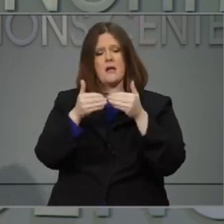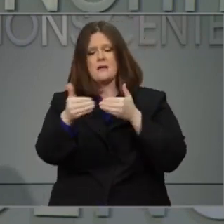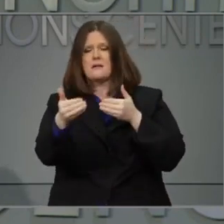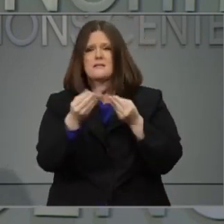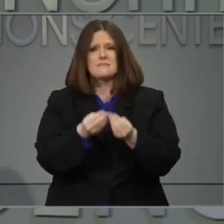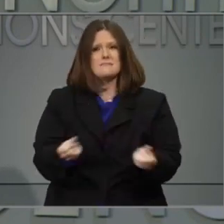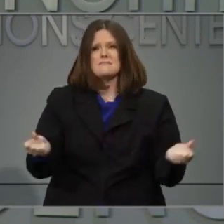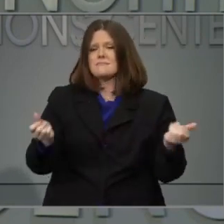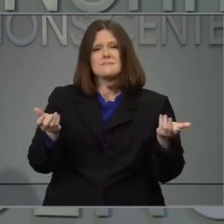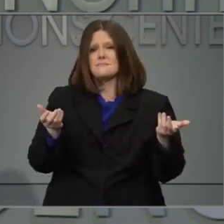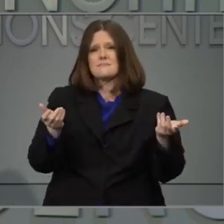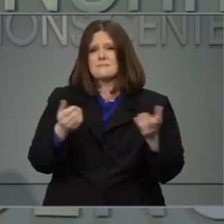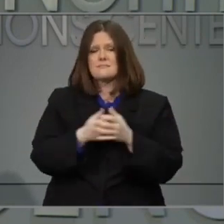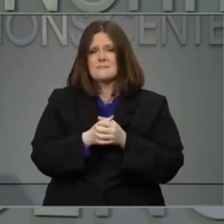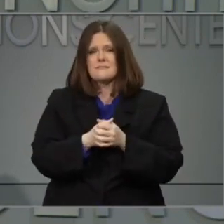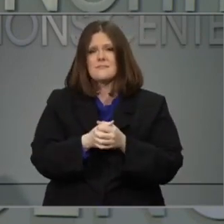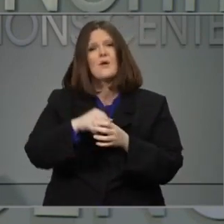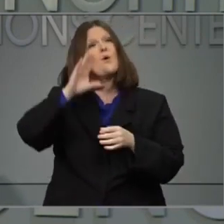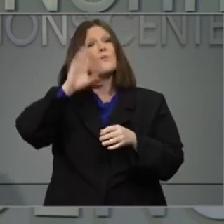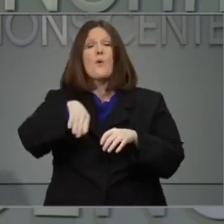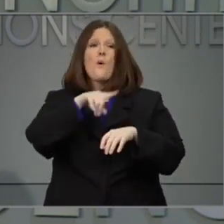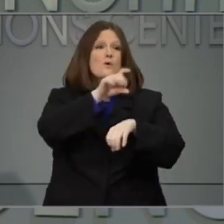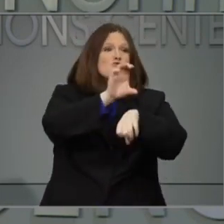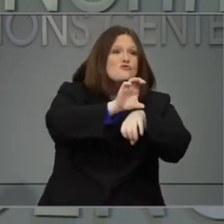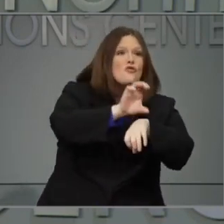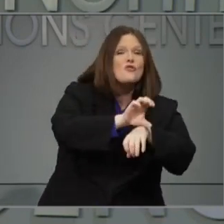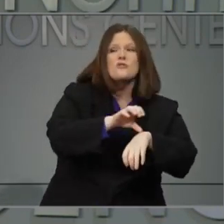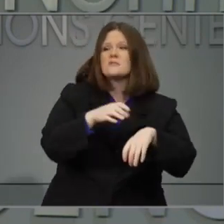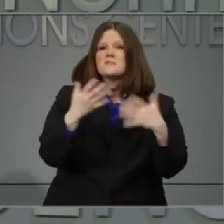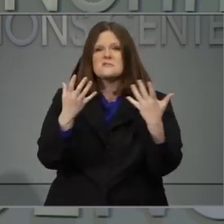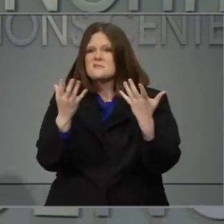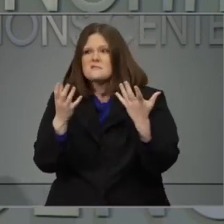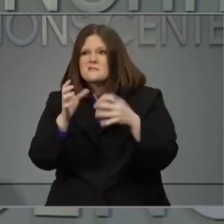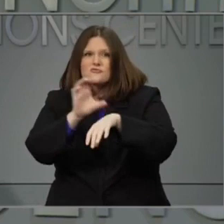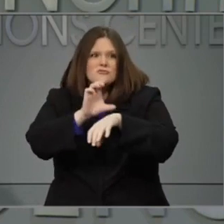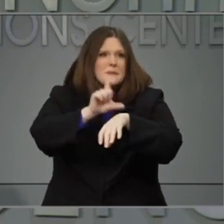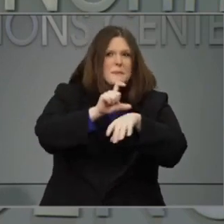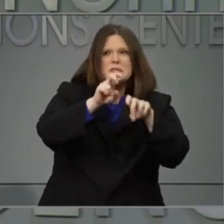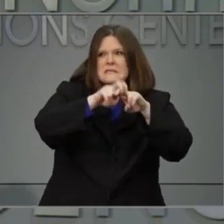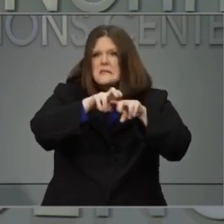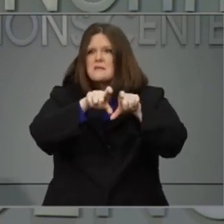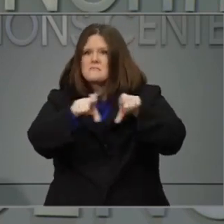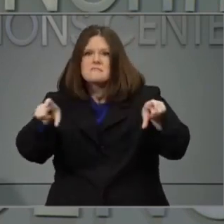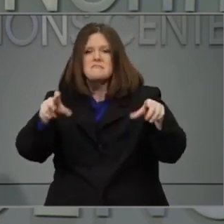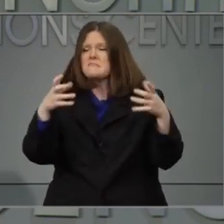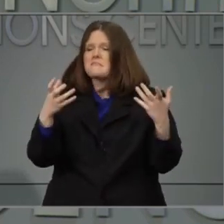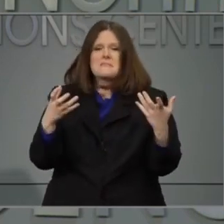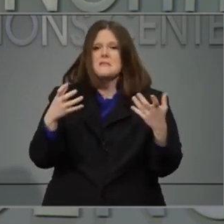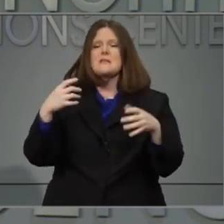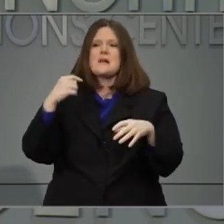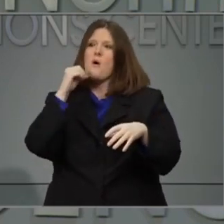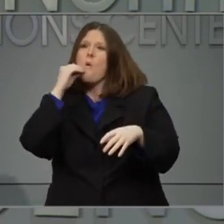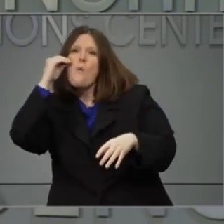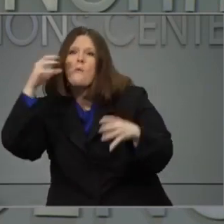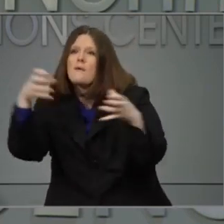Even though we won't be together in the pews or at each other's homes, we are together in spirit.